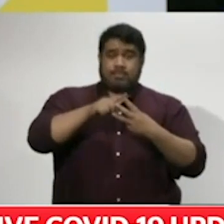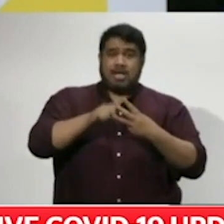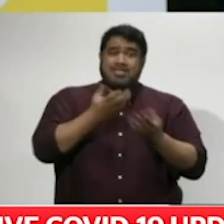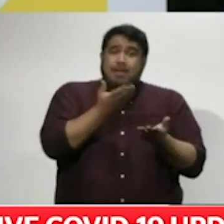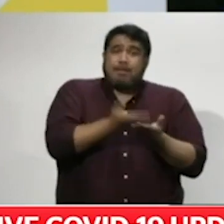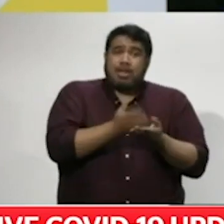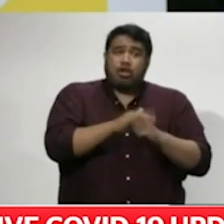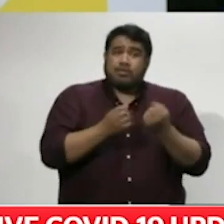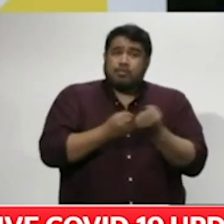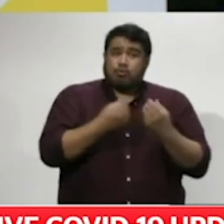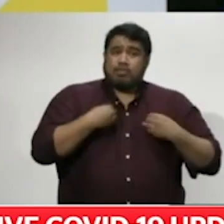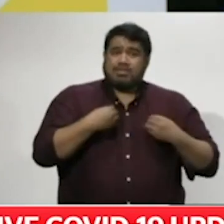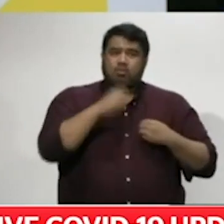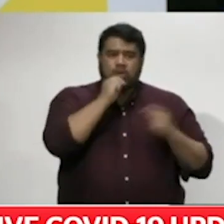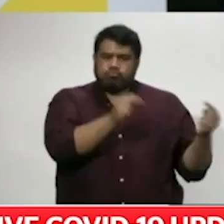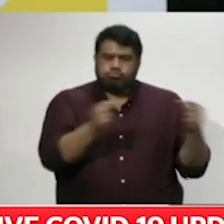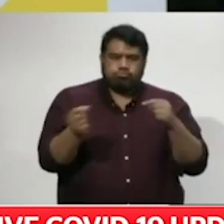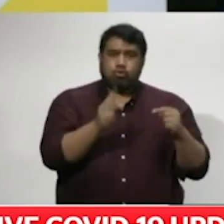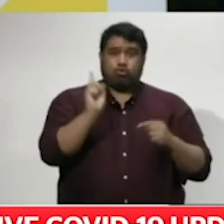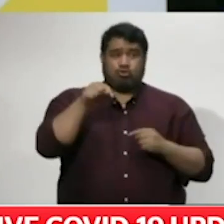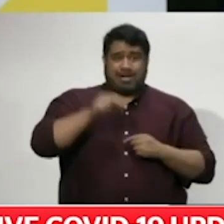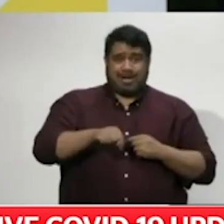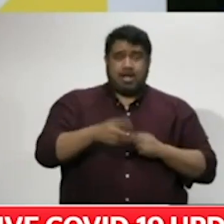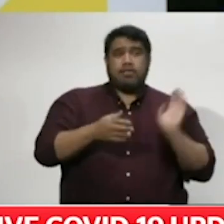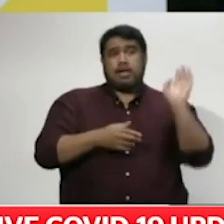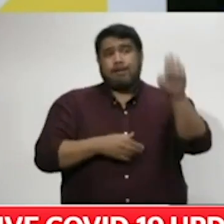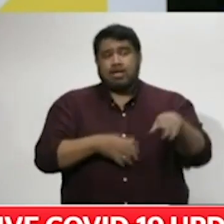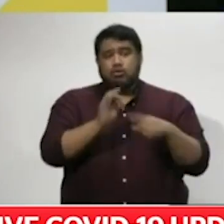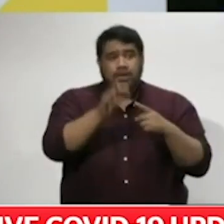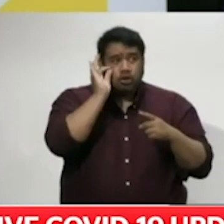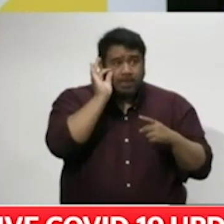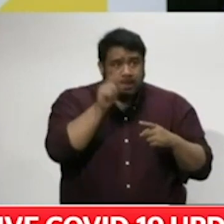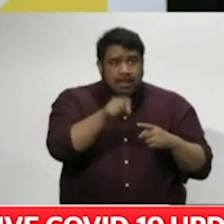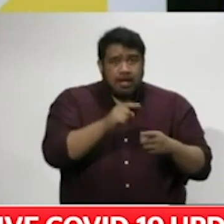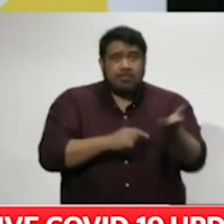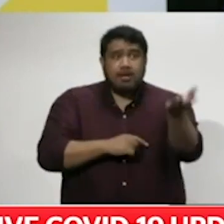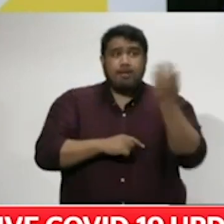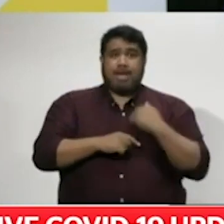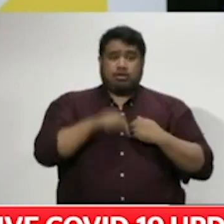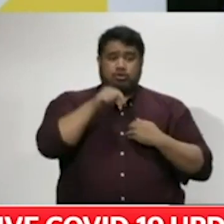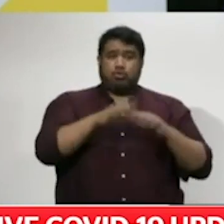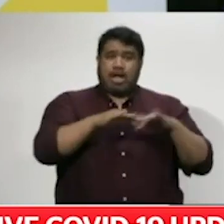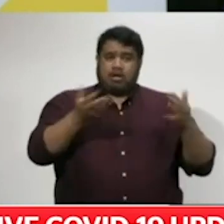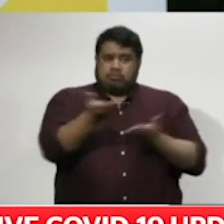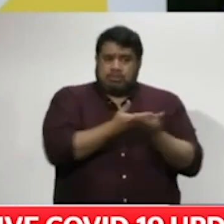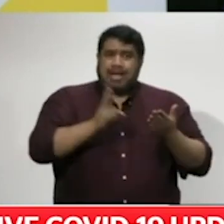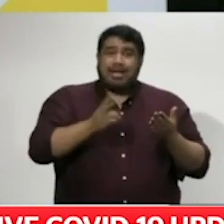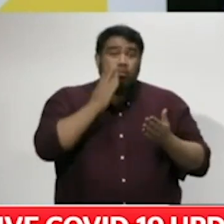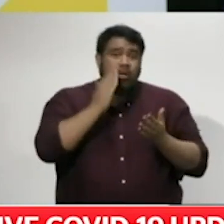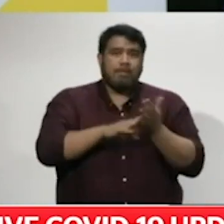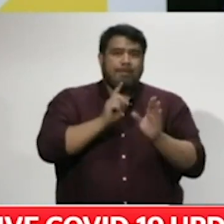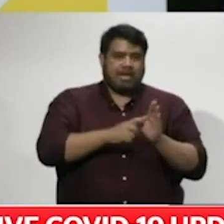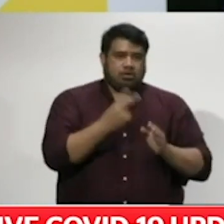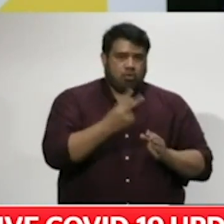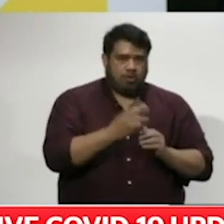referred to the Epidemic Response Committee for consideration and reported back to the House on Tuesday, 12 May. It will then move through the